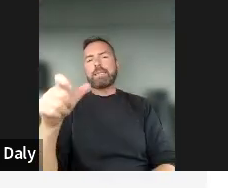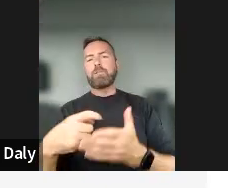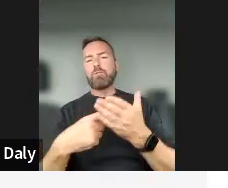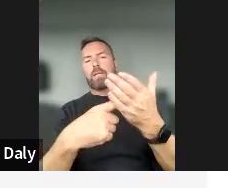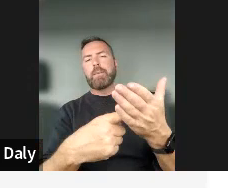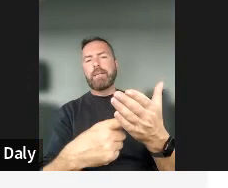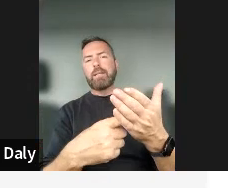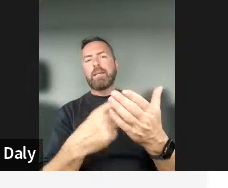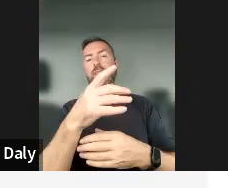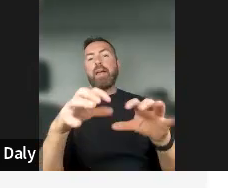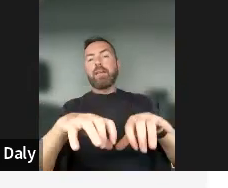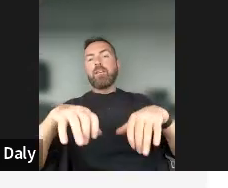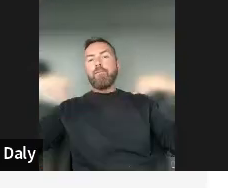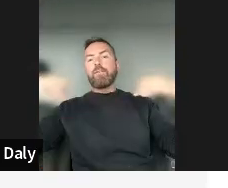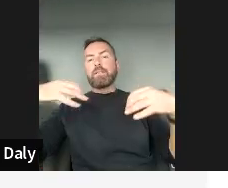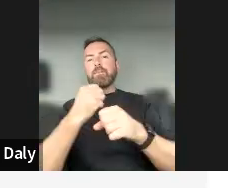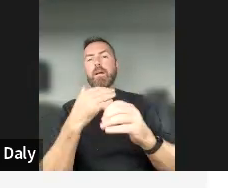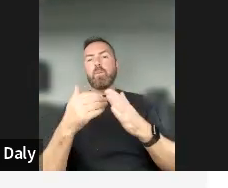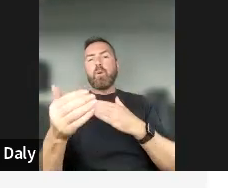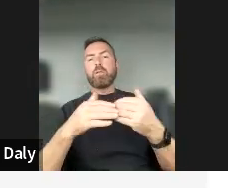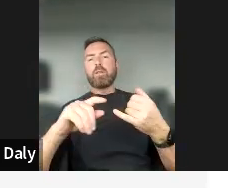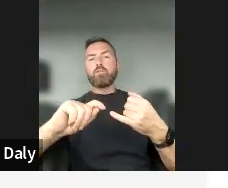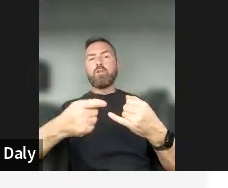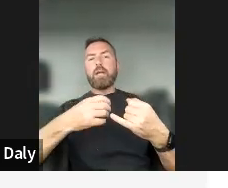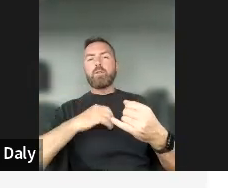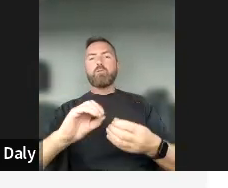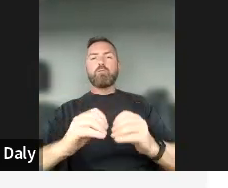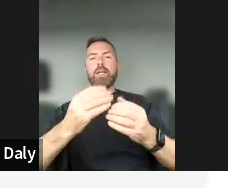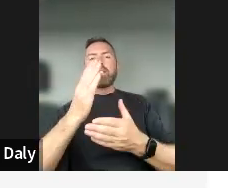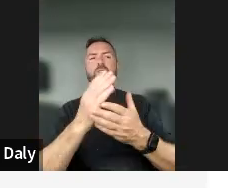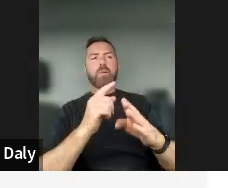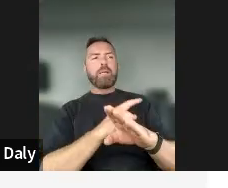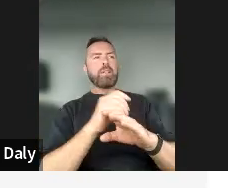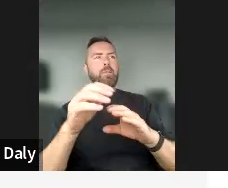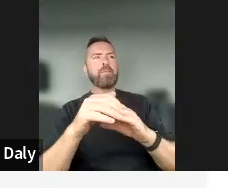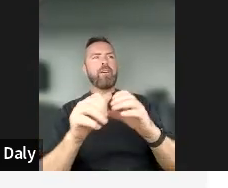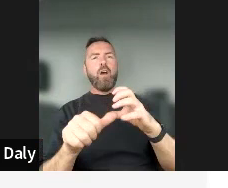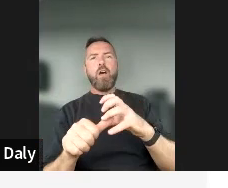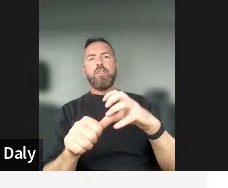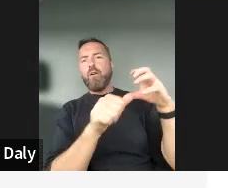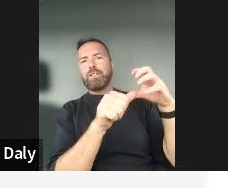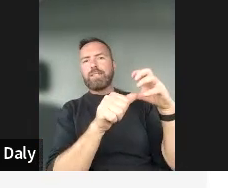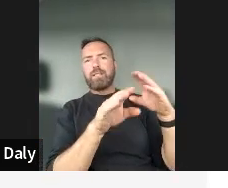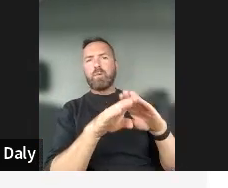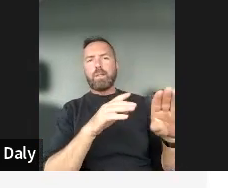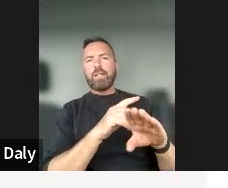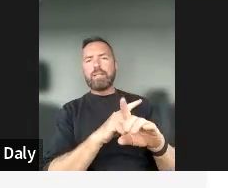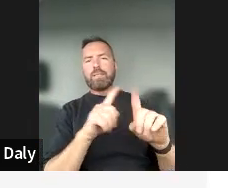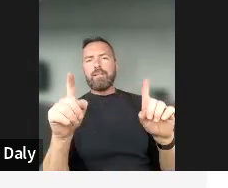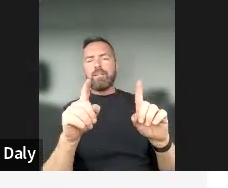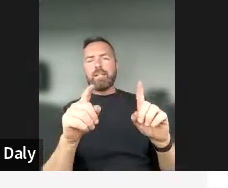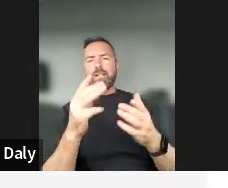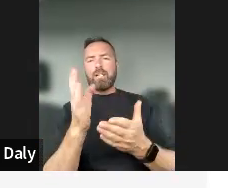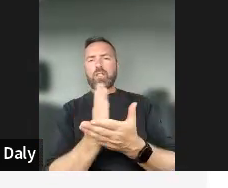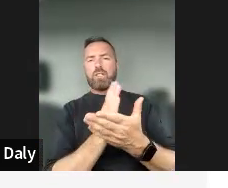we should create some sort of authority, like an independent authority with different stakeholders in it that could